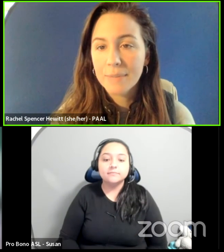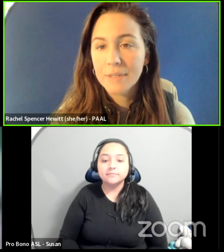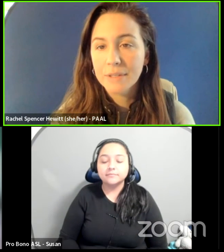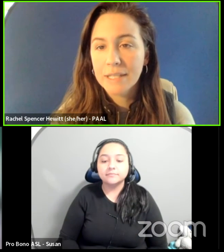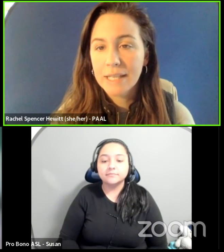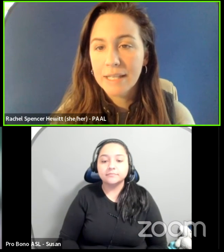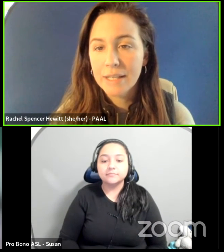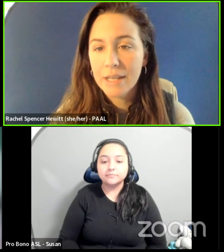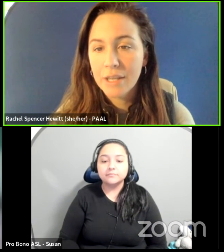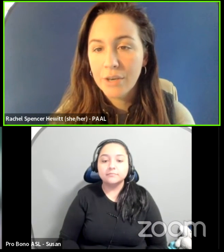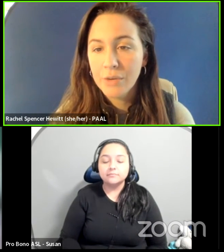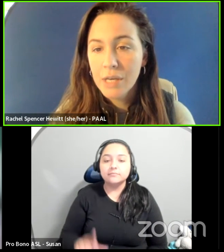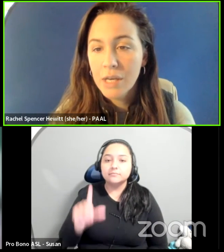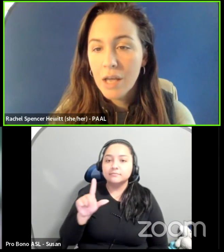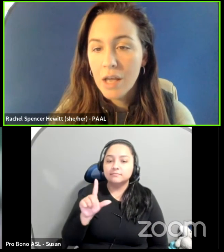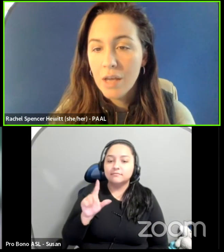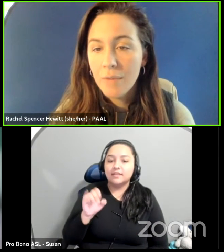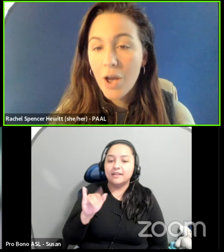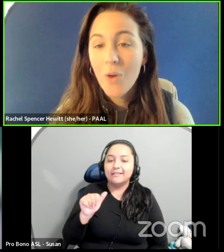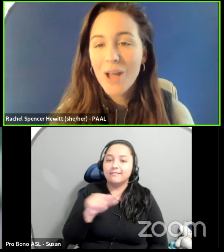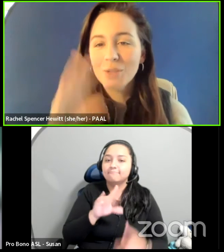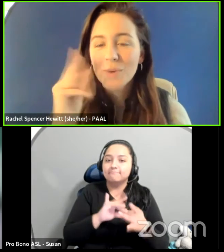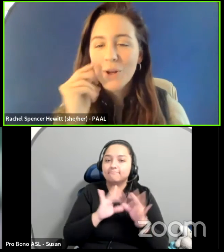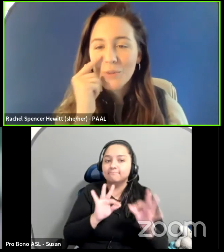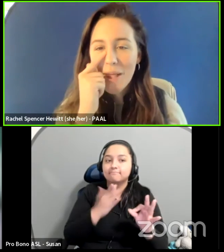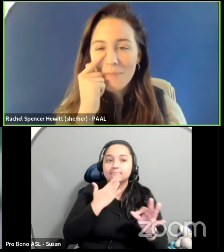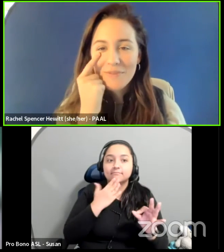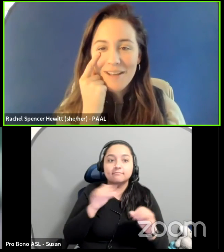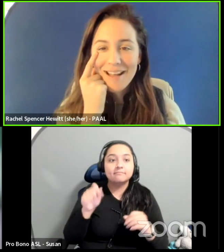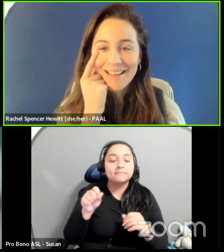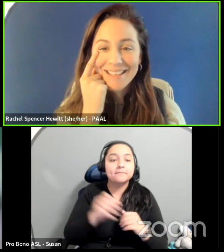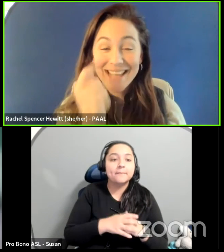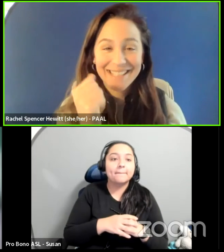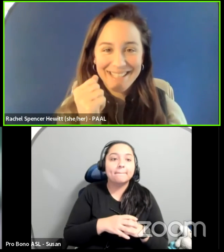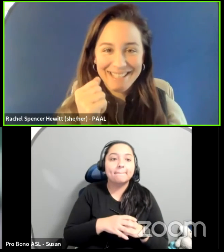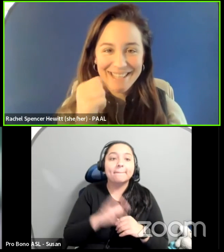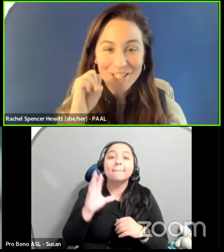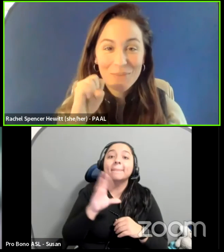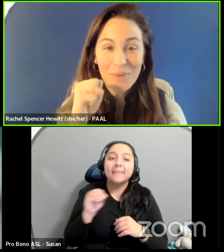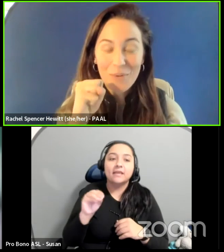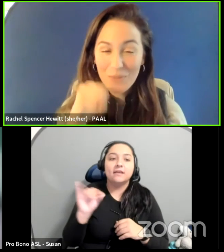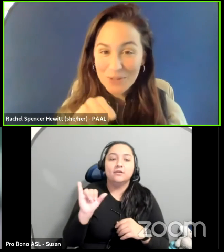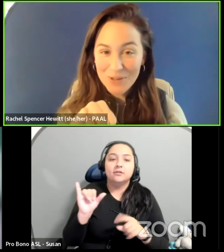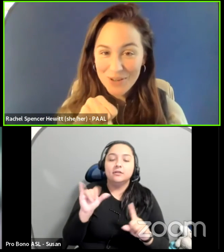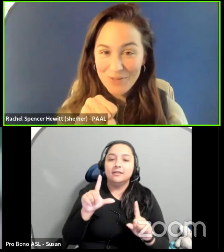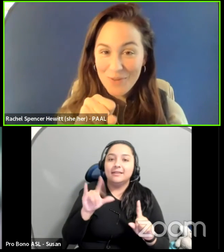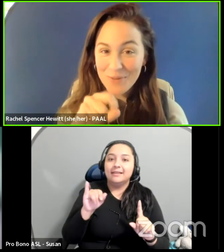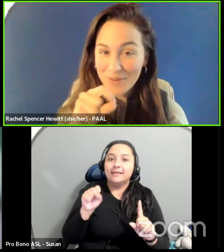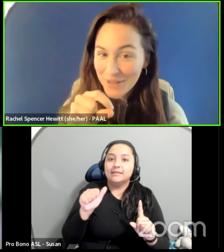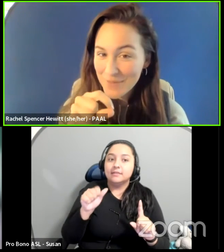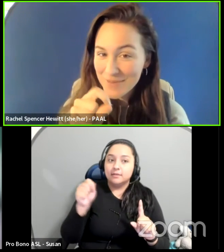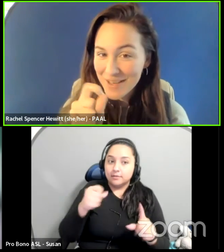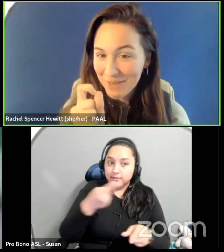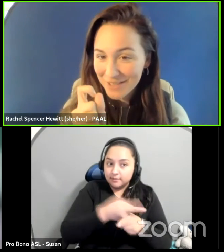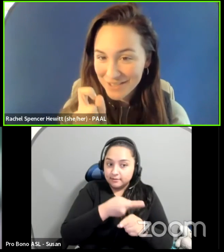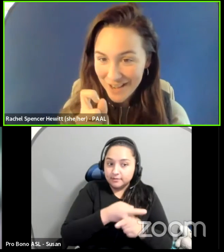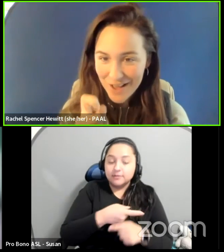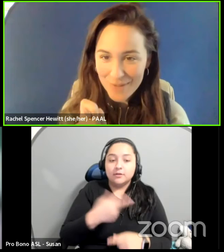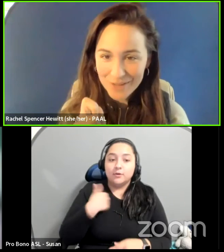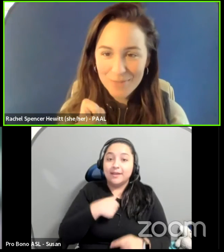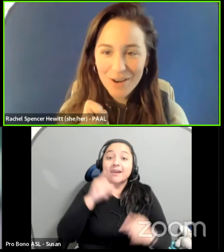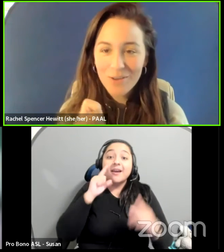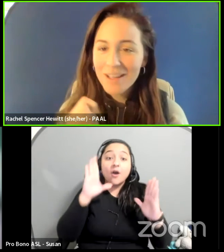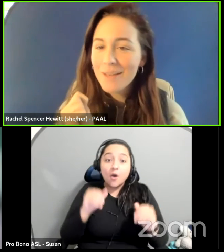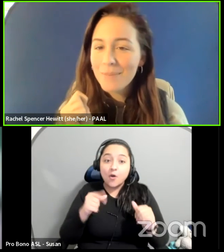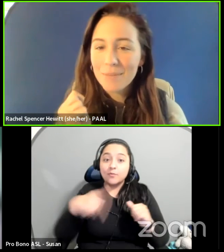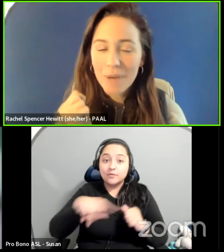Yes, absolutely, Layla. Thank you. Oh, I just want to also amplify. Yes, Lisa, this is a point we're really trying to drive home. We really hope you come talk to Jenna